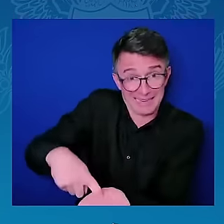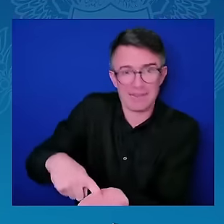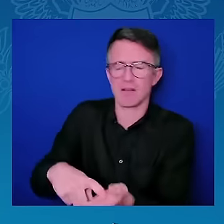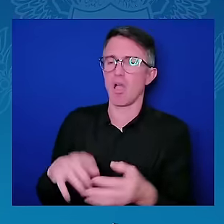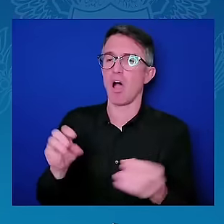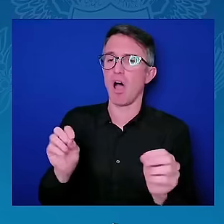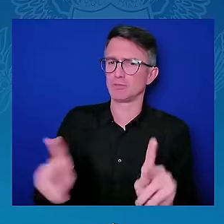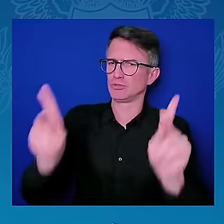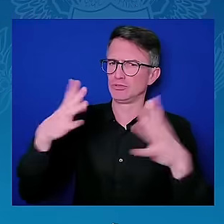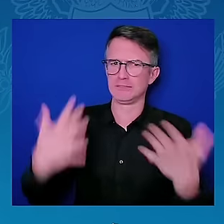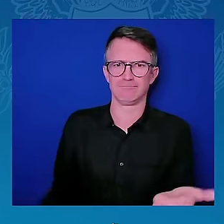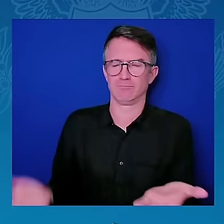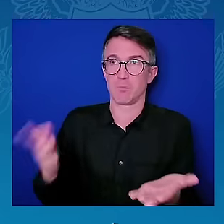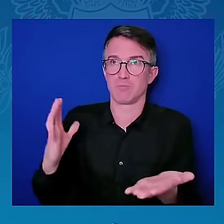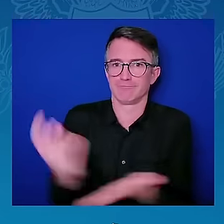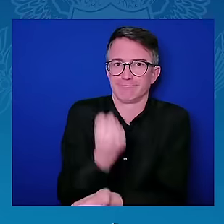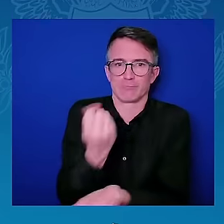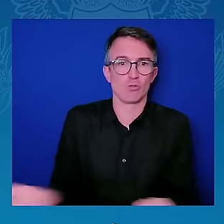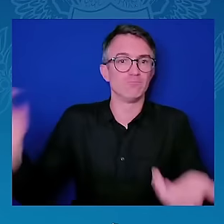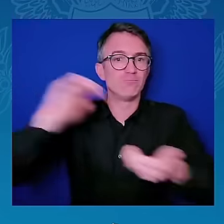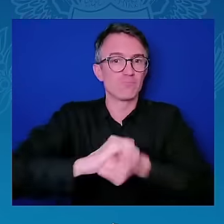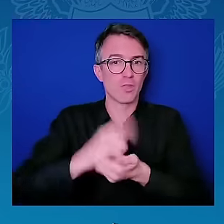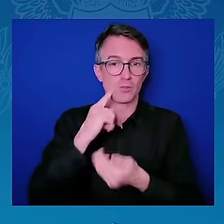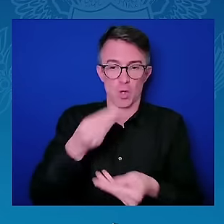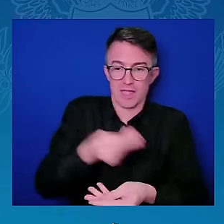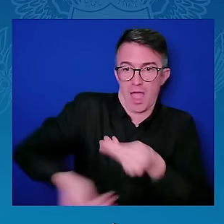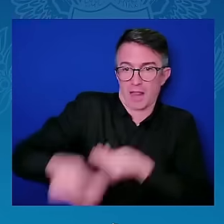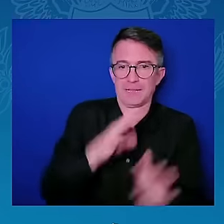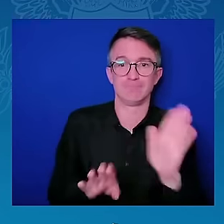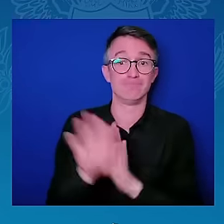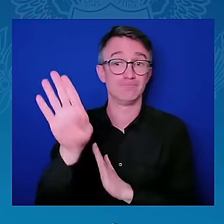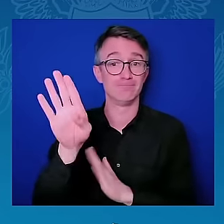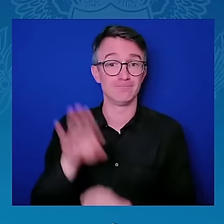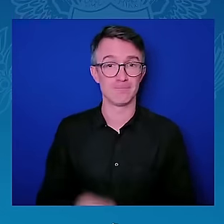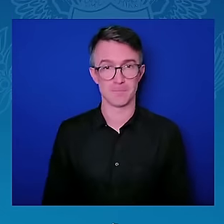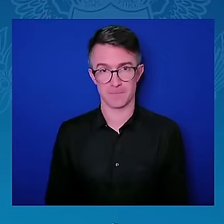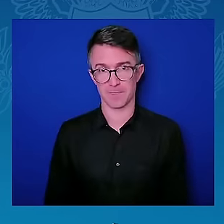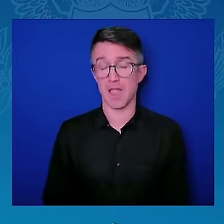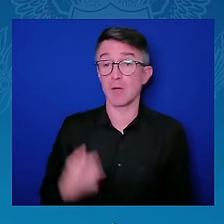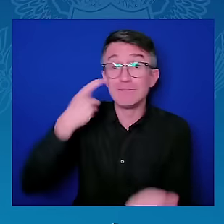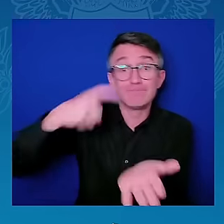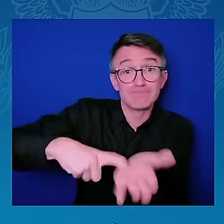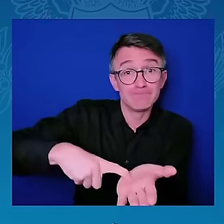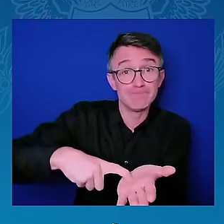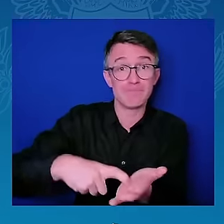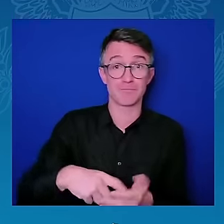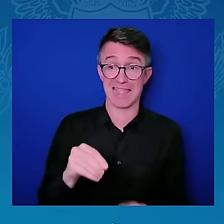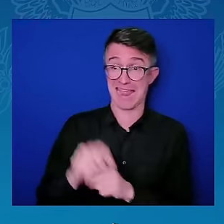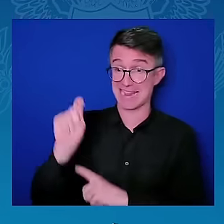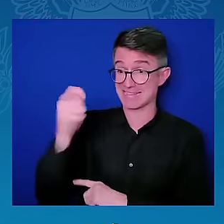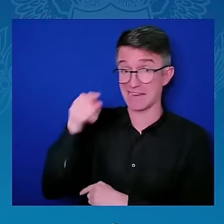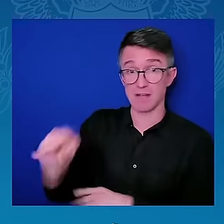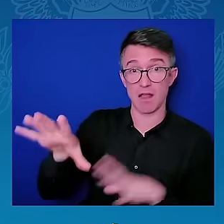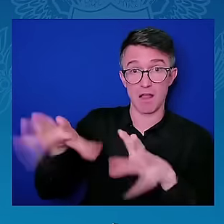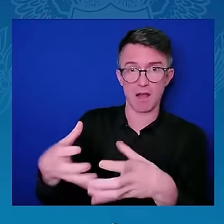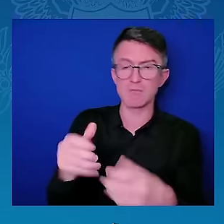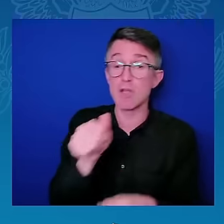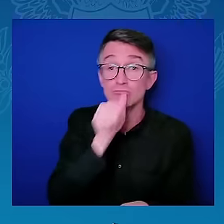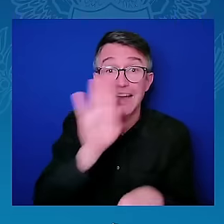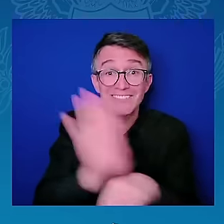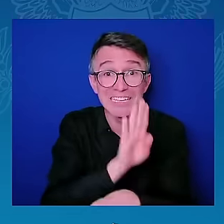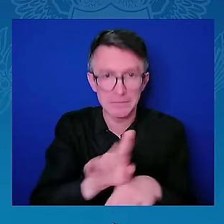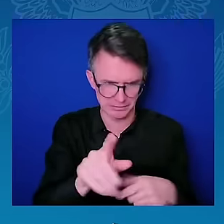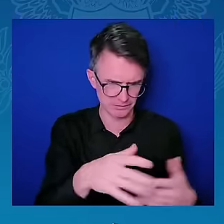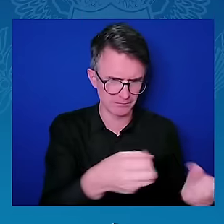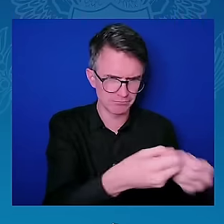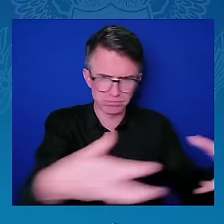the Chamber helped lead the charge for congressional passage of the African Growth and Opportunity Act, which has been an important cornerstone of